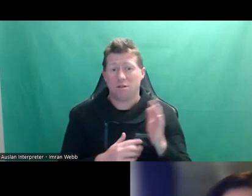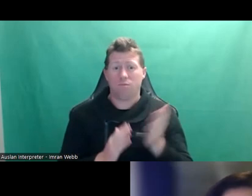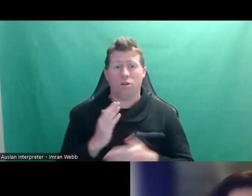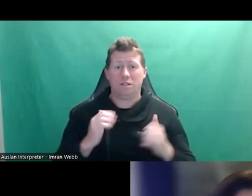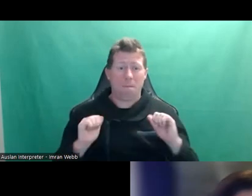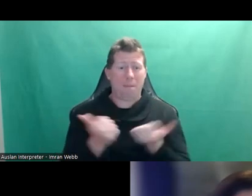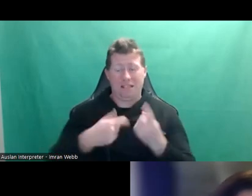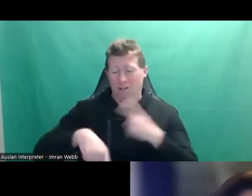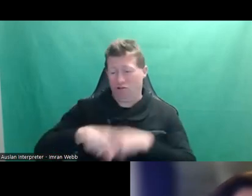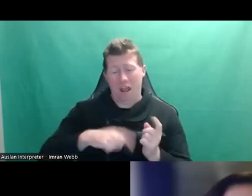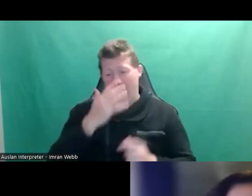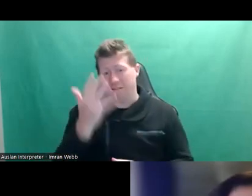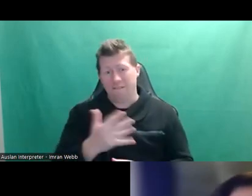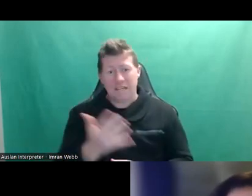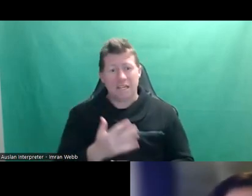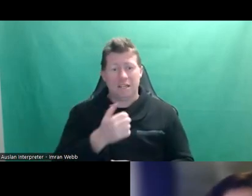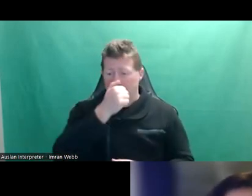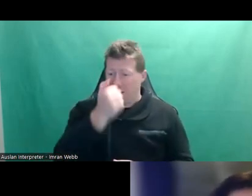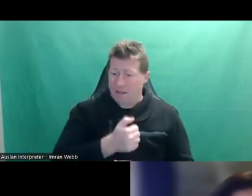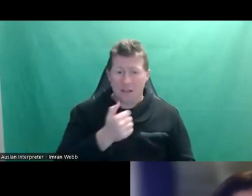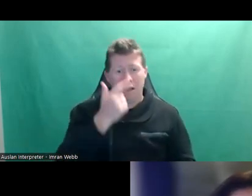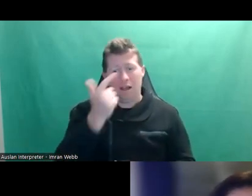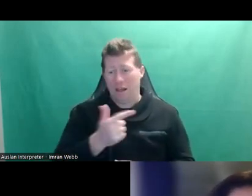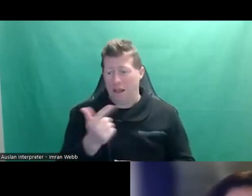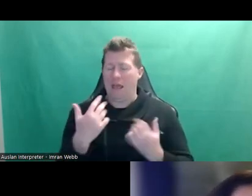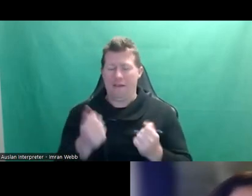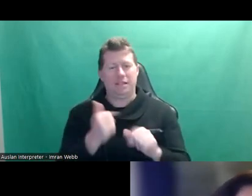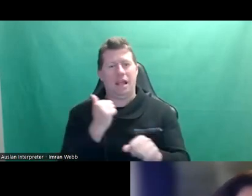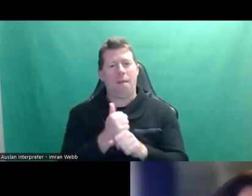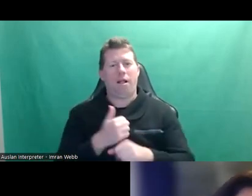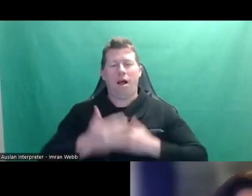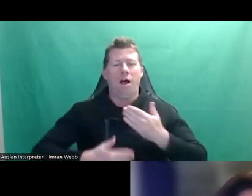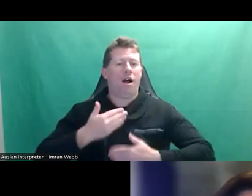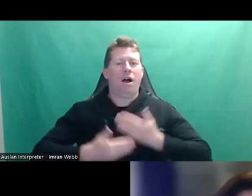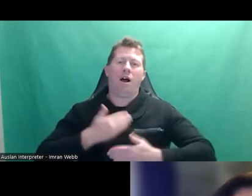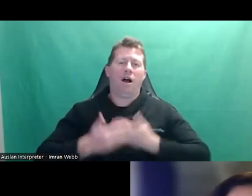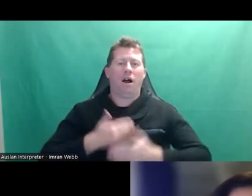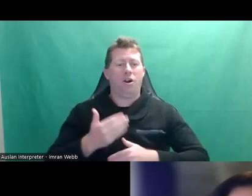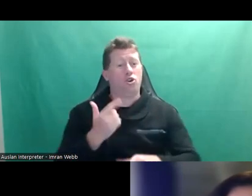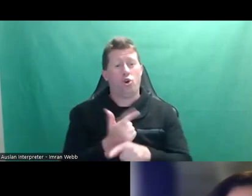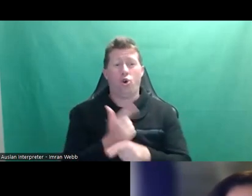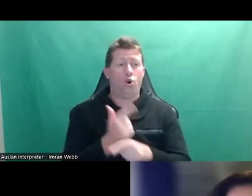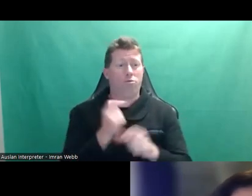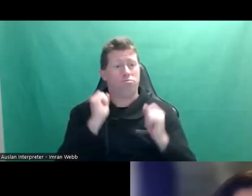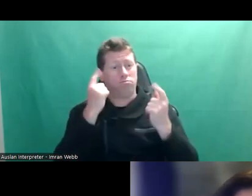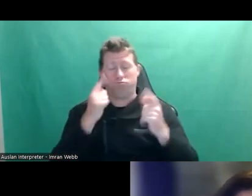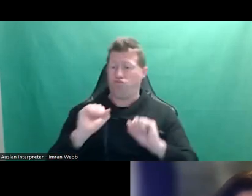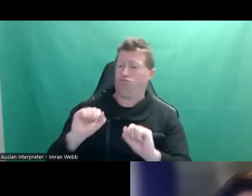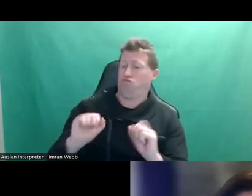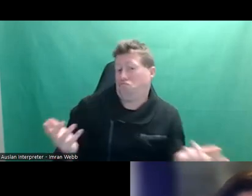you know, at 15. There's plenty of examples, I guess, you can talk about and just try to understand where they're at.